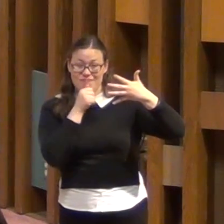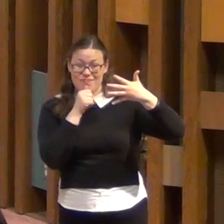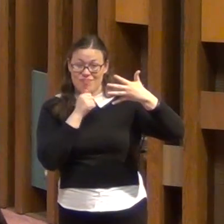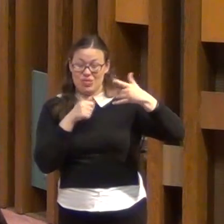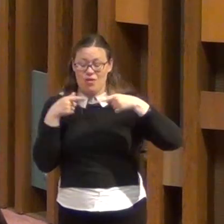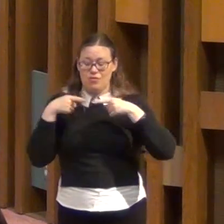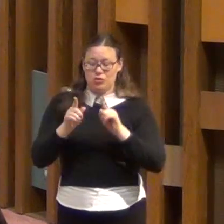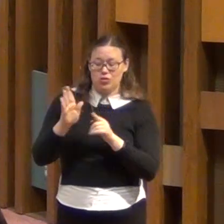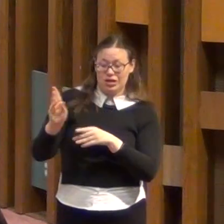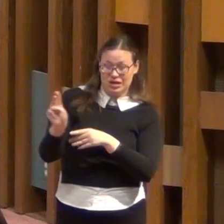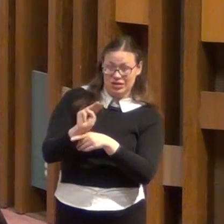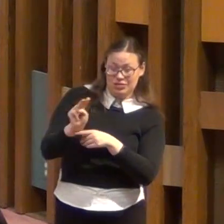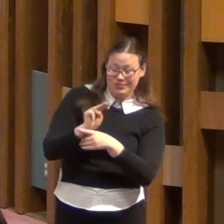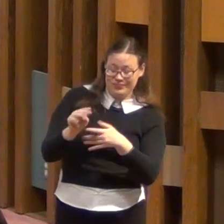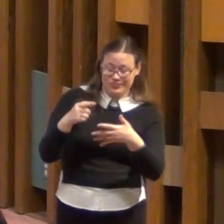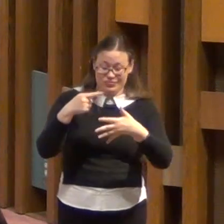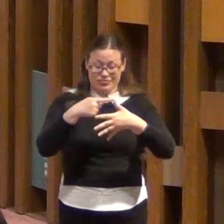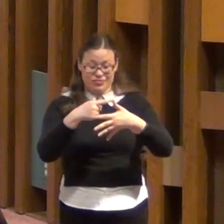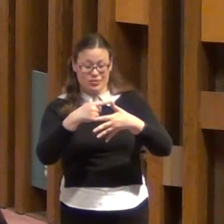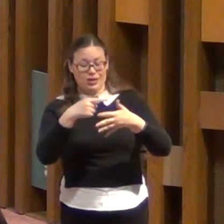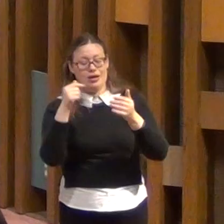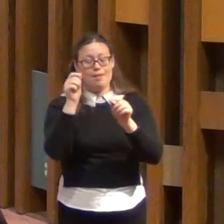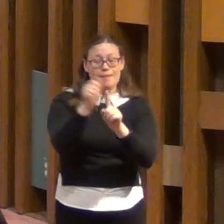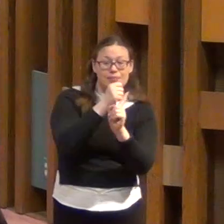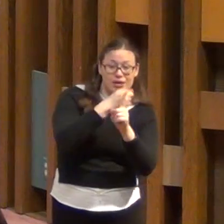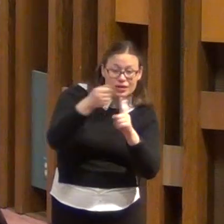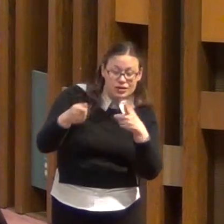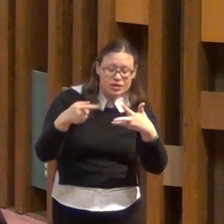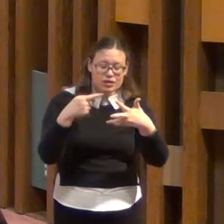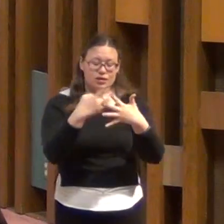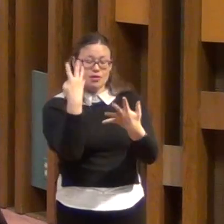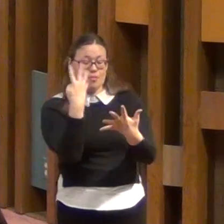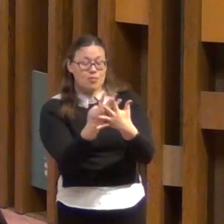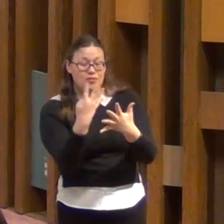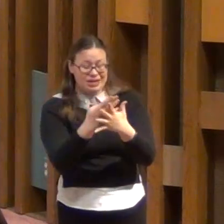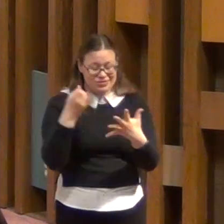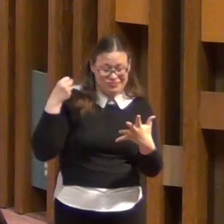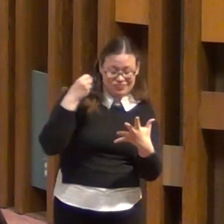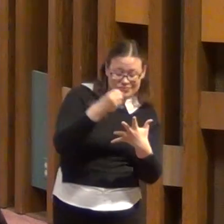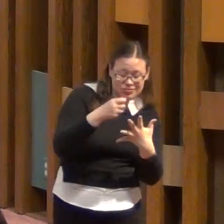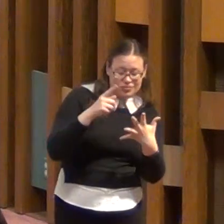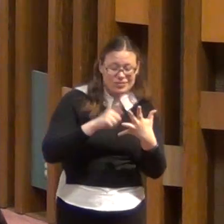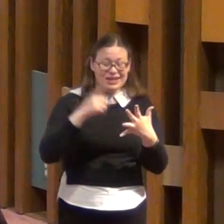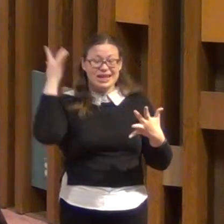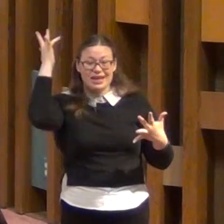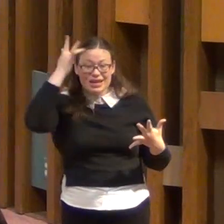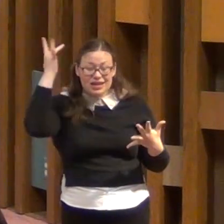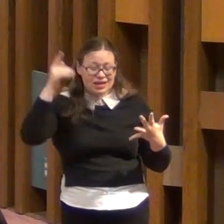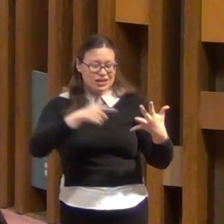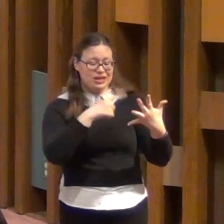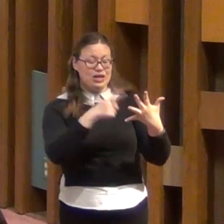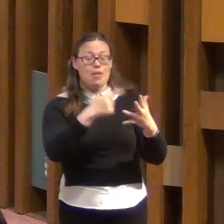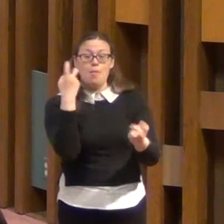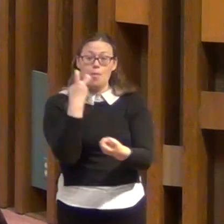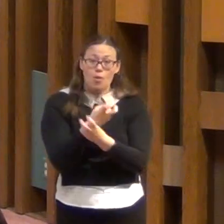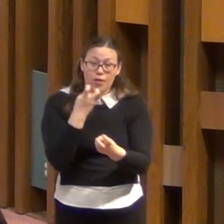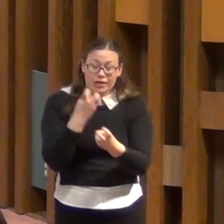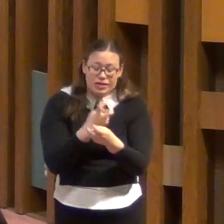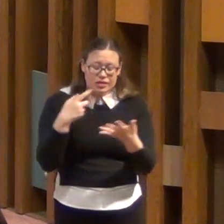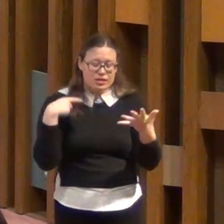ministry, including beatings, imprisonment, illness, poison.